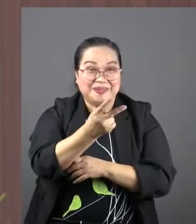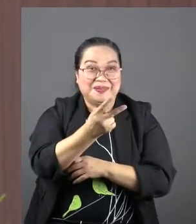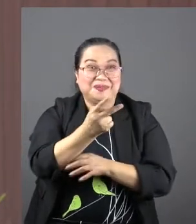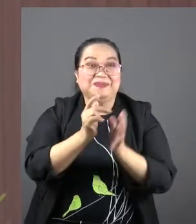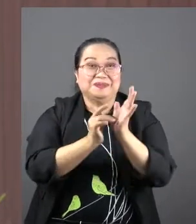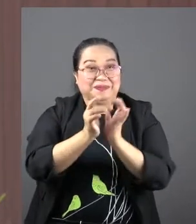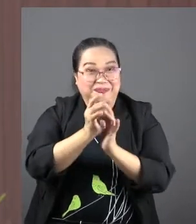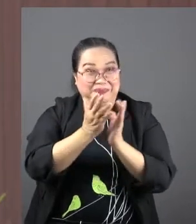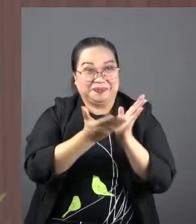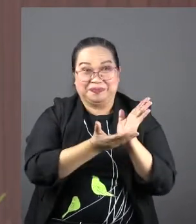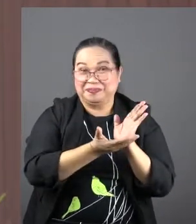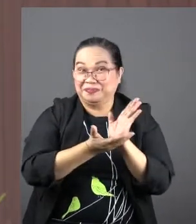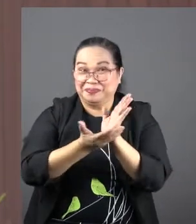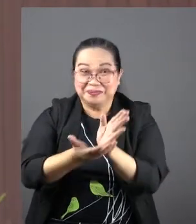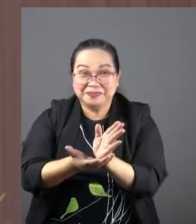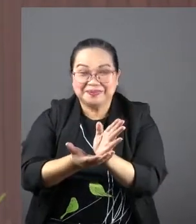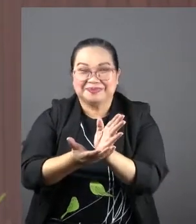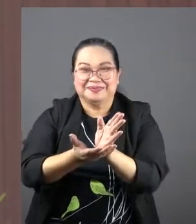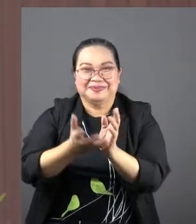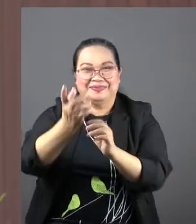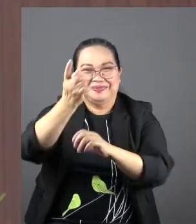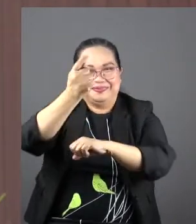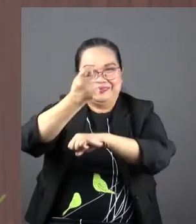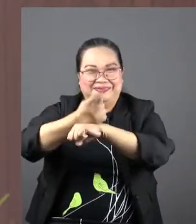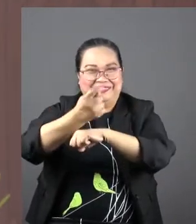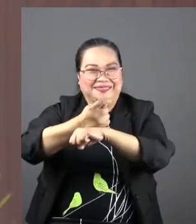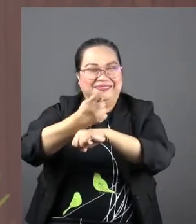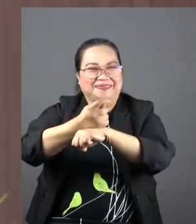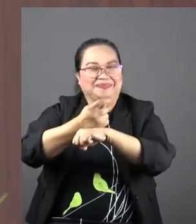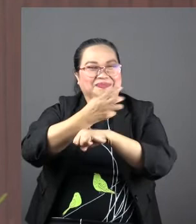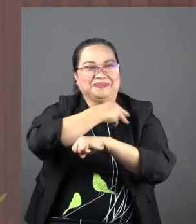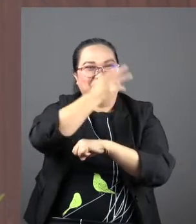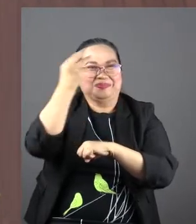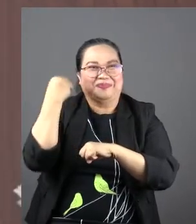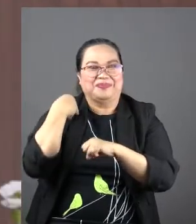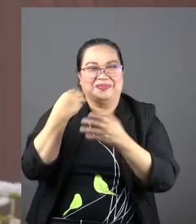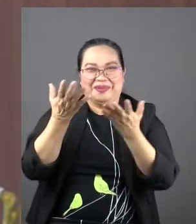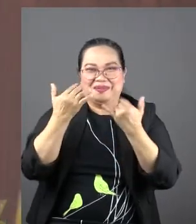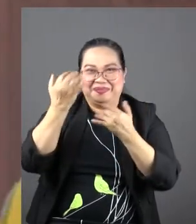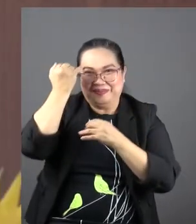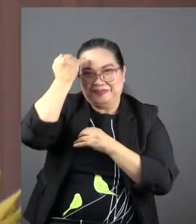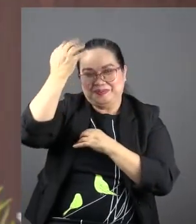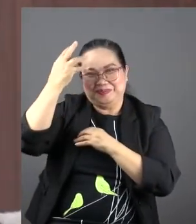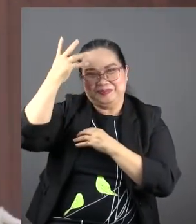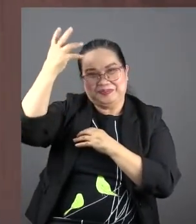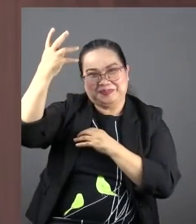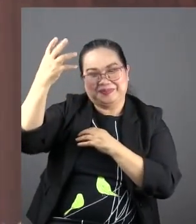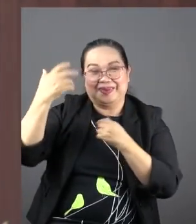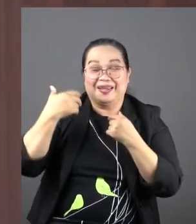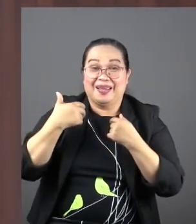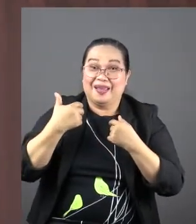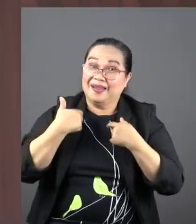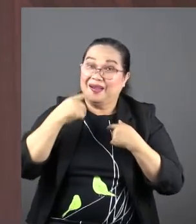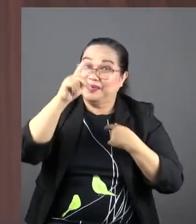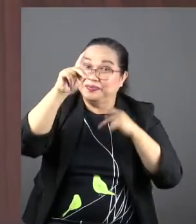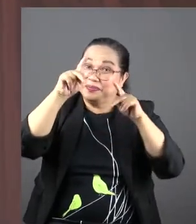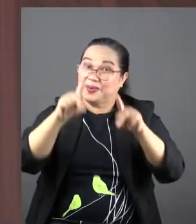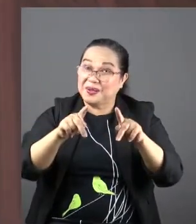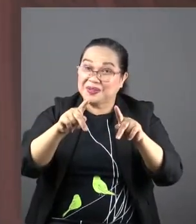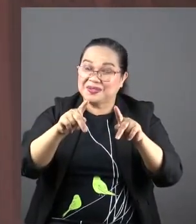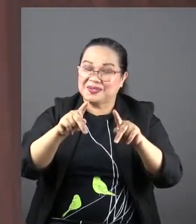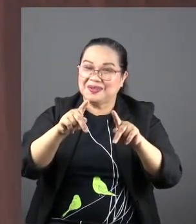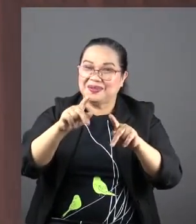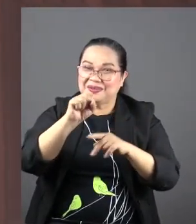brought Jesus to the temple, I like this. Can you again let your imagination run? It says there Simeon took